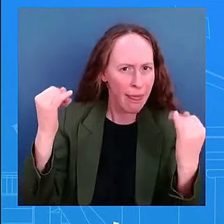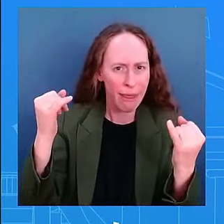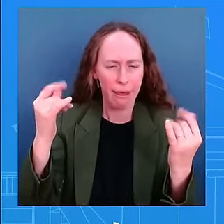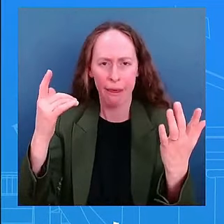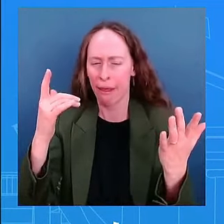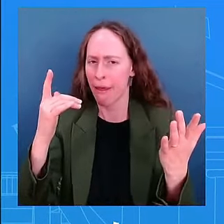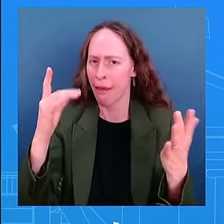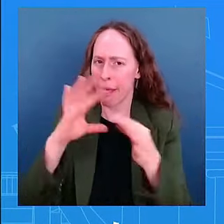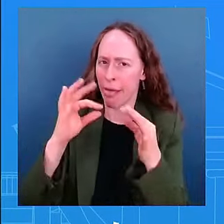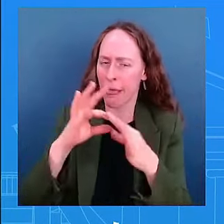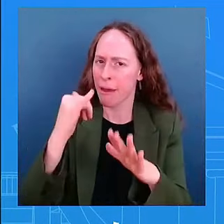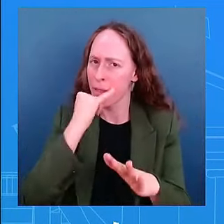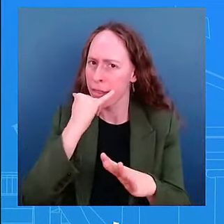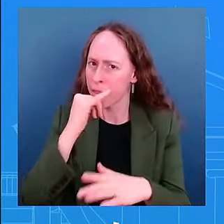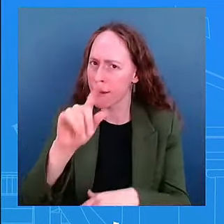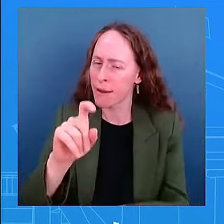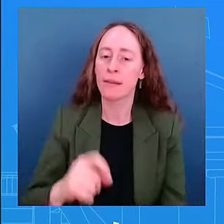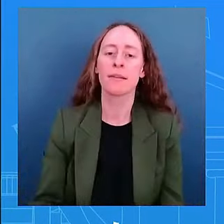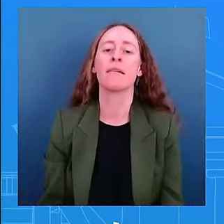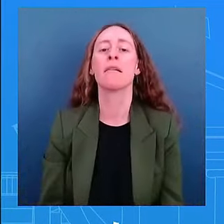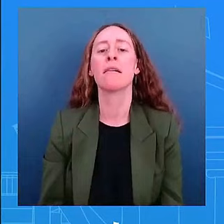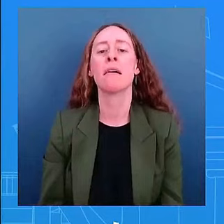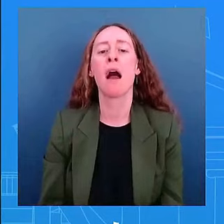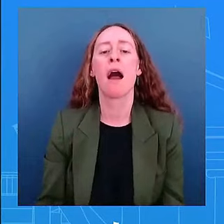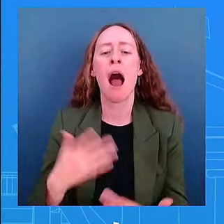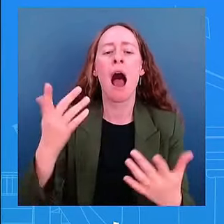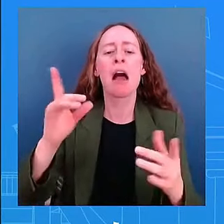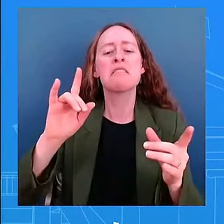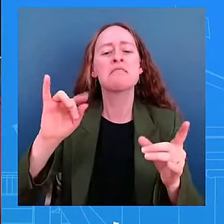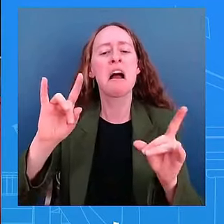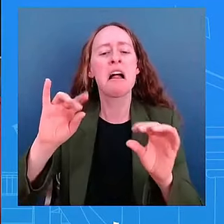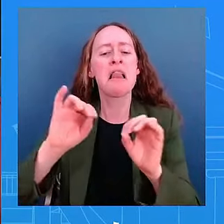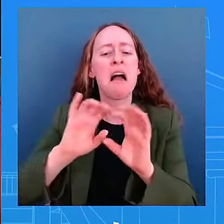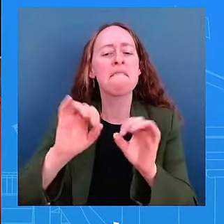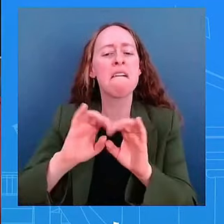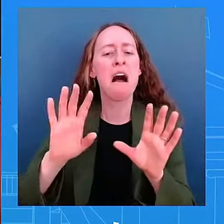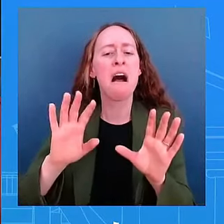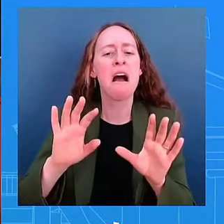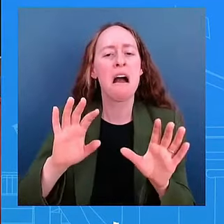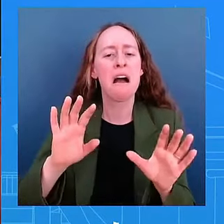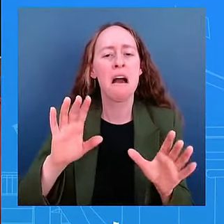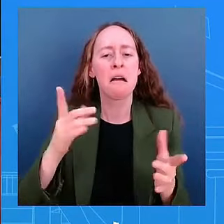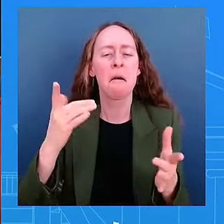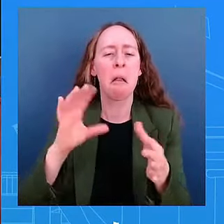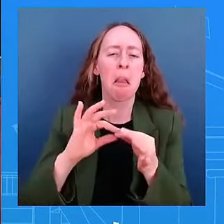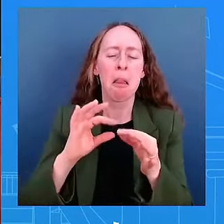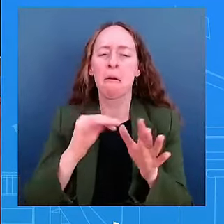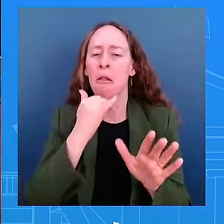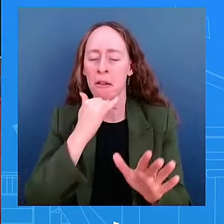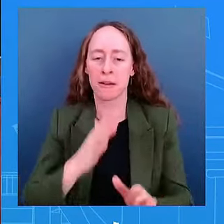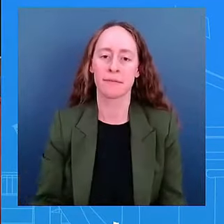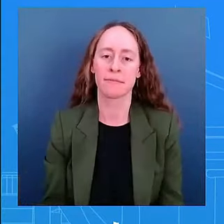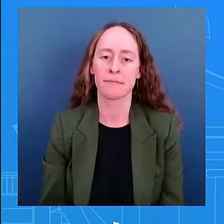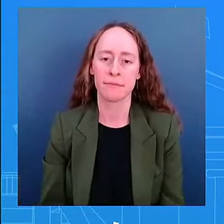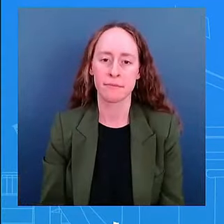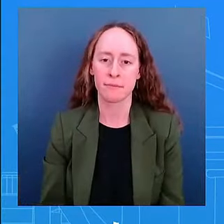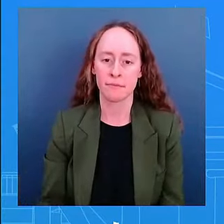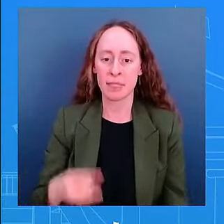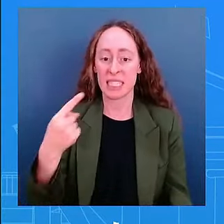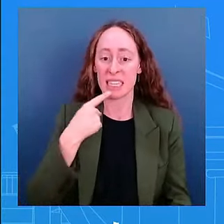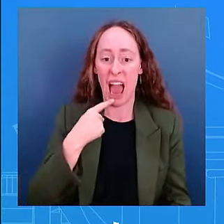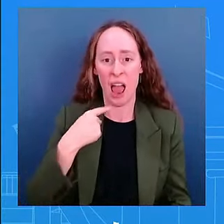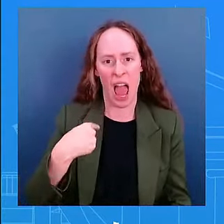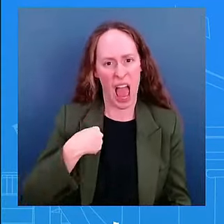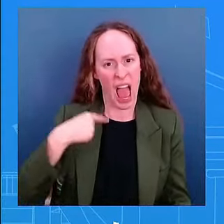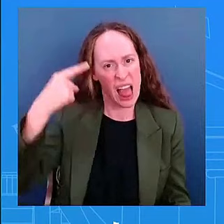so people understood i would not say he misspoke i think he actually when he said i think that's what he is i look let's be very